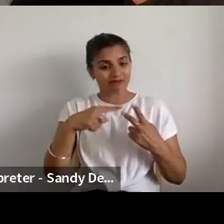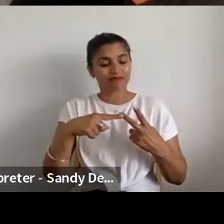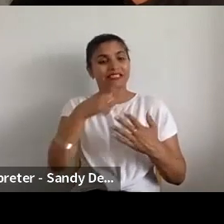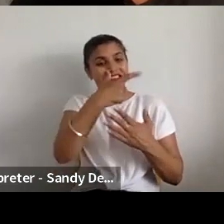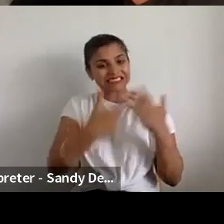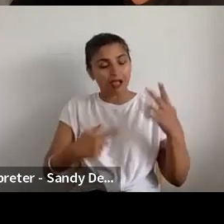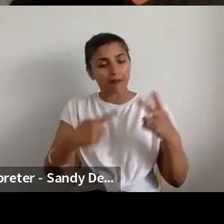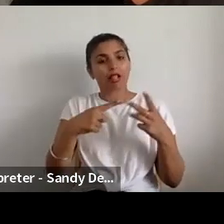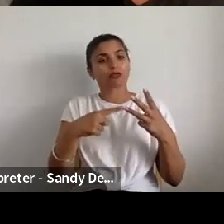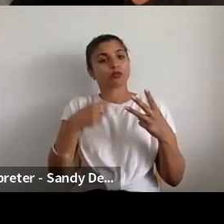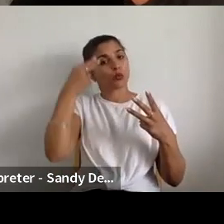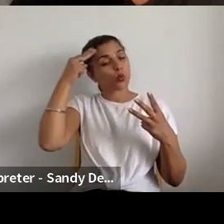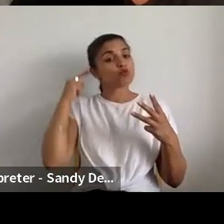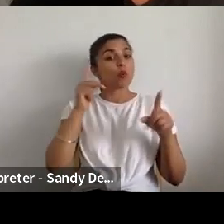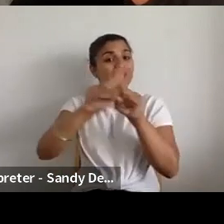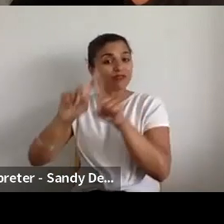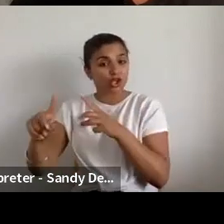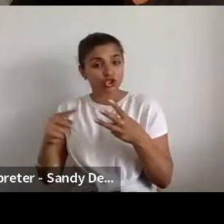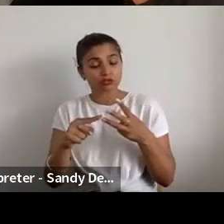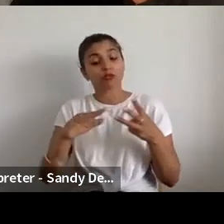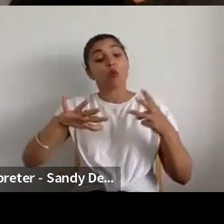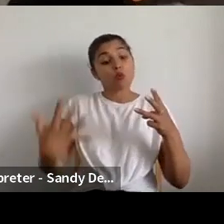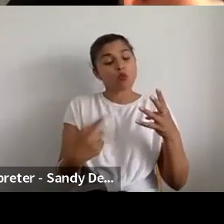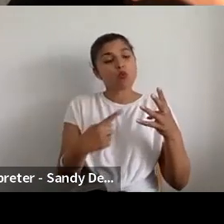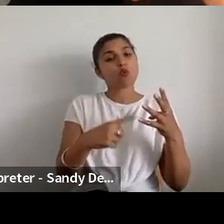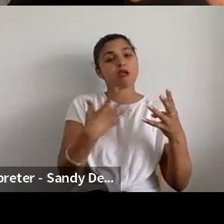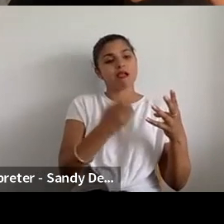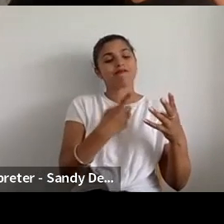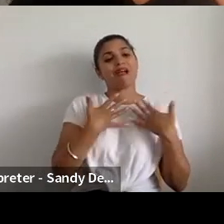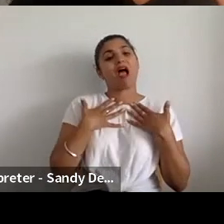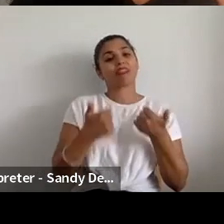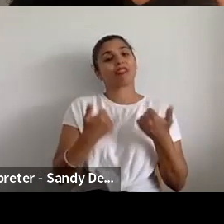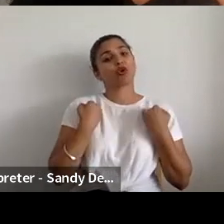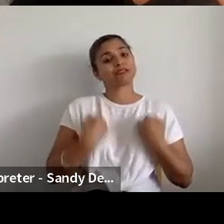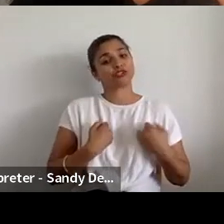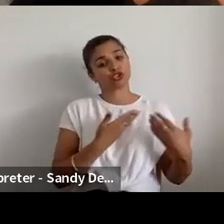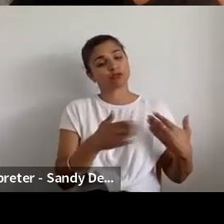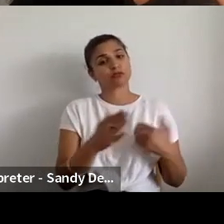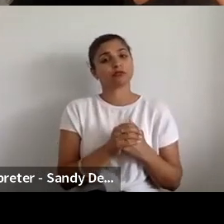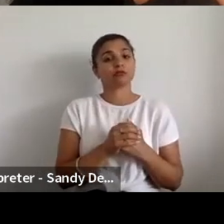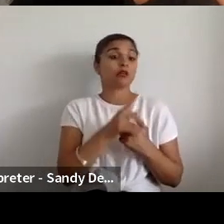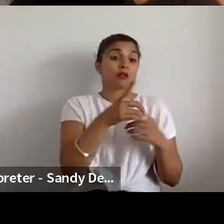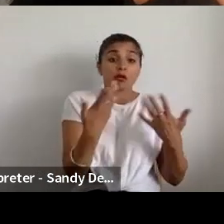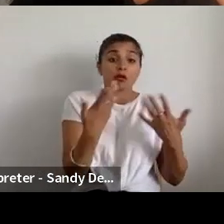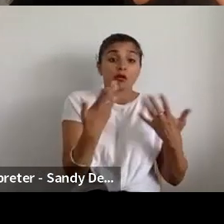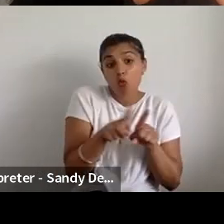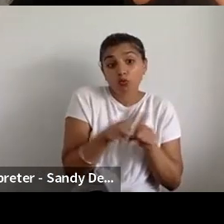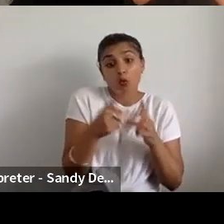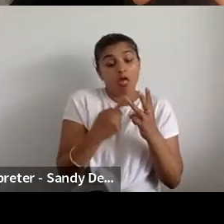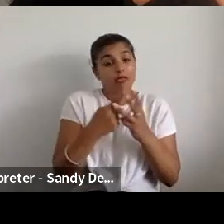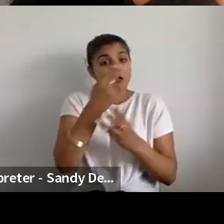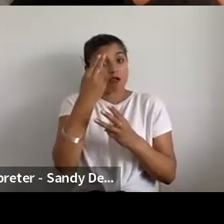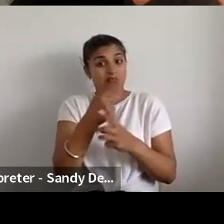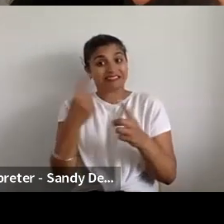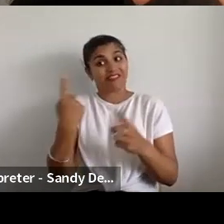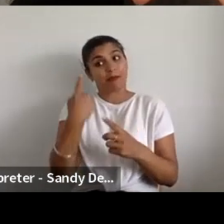neurodivergent or living with a long-term or energy-limiting health condition or also for artists identified as being working